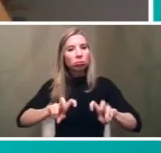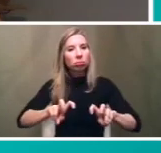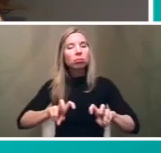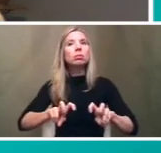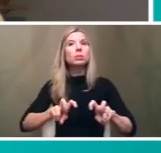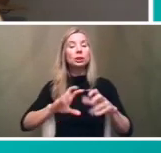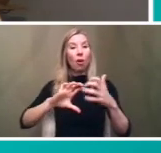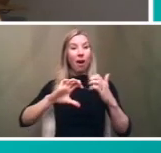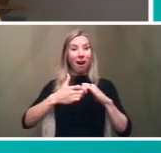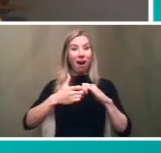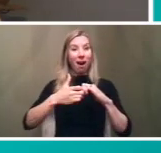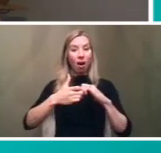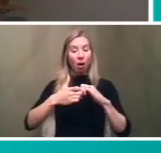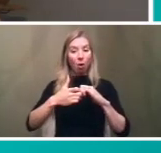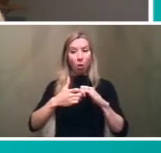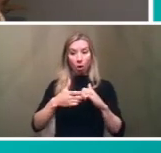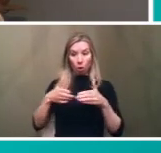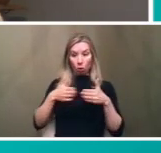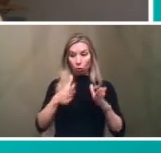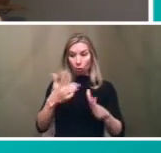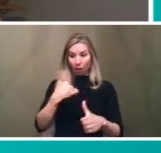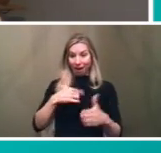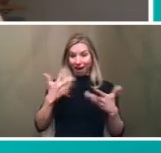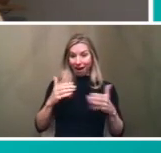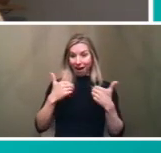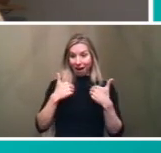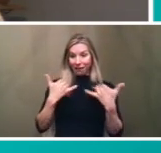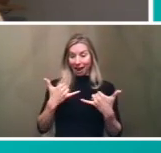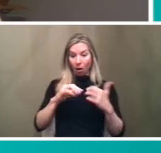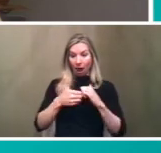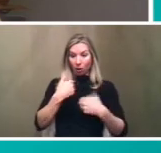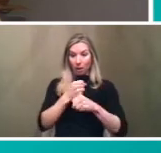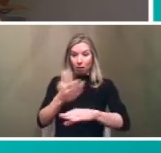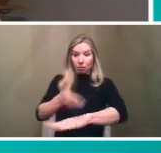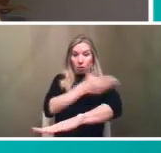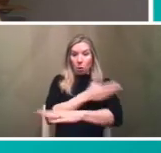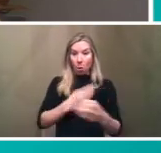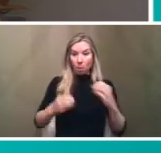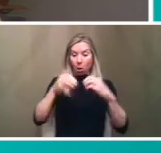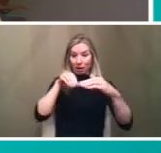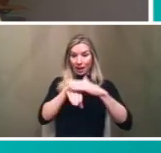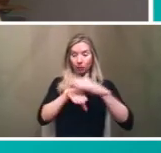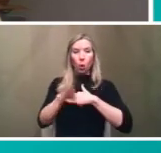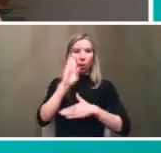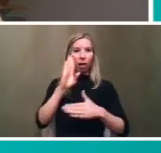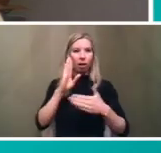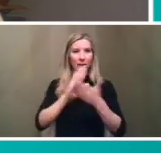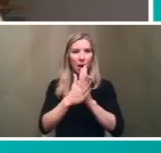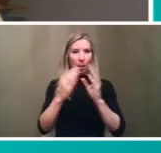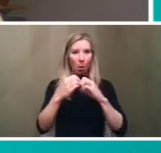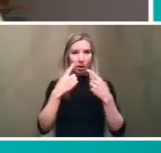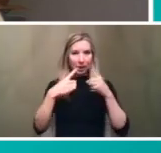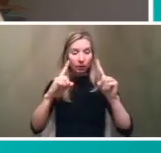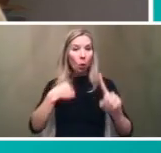make the existing fixed route service as accessible as possible we will be more successful we know that people with disabilities ride the use